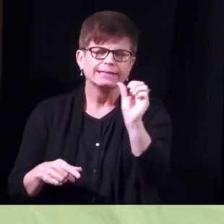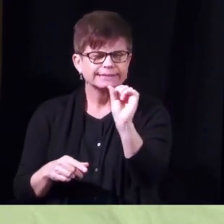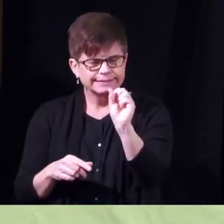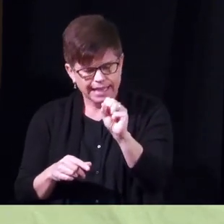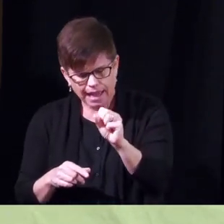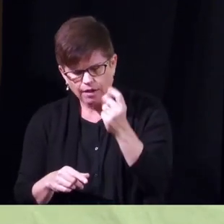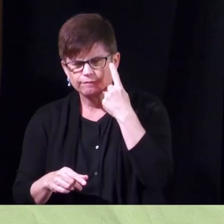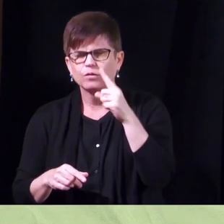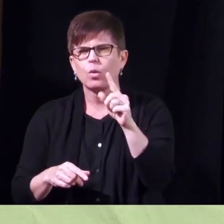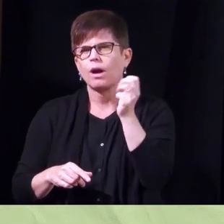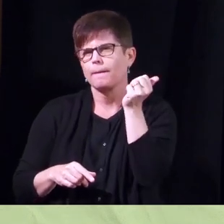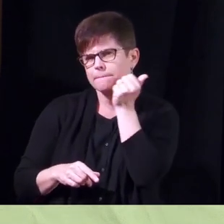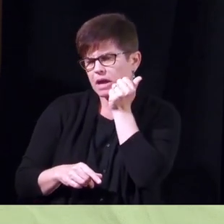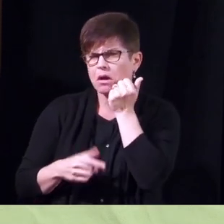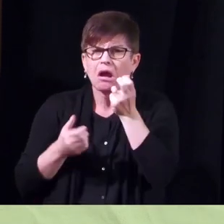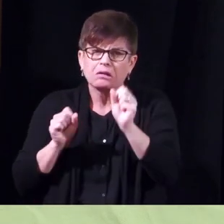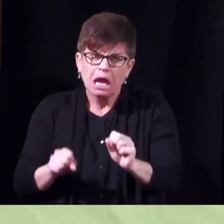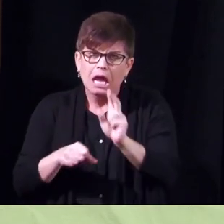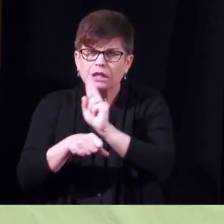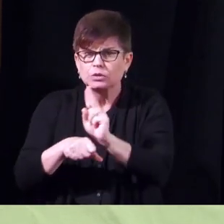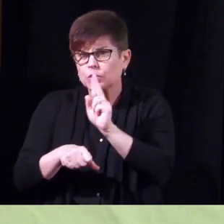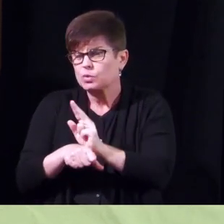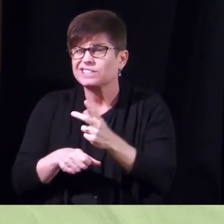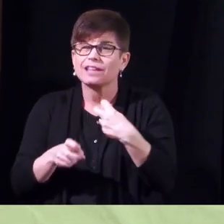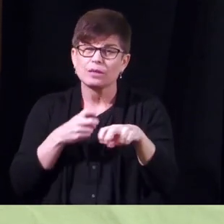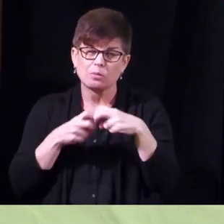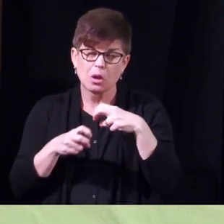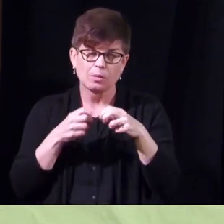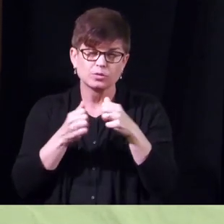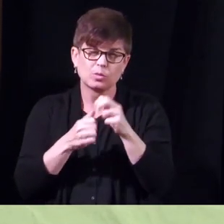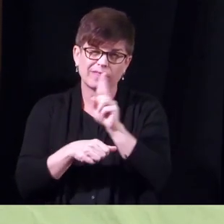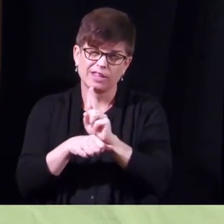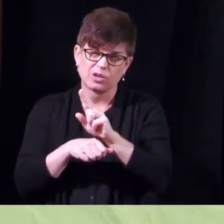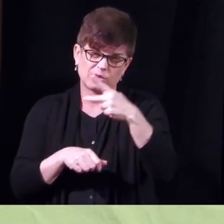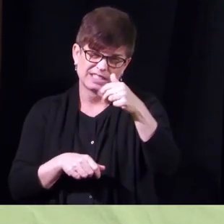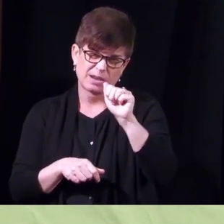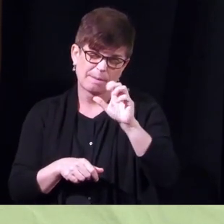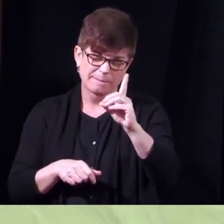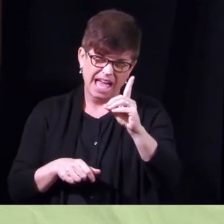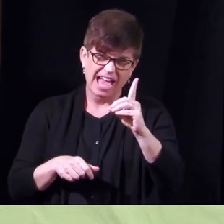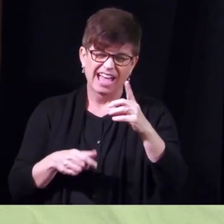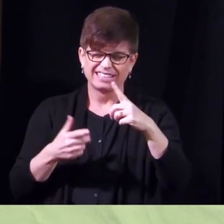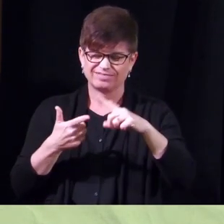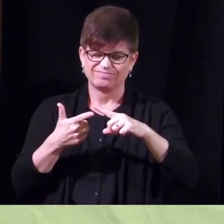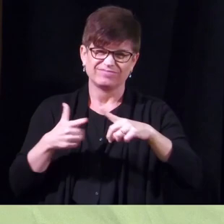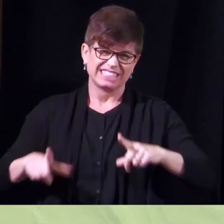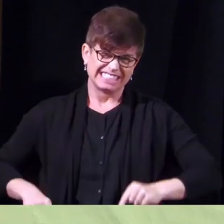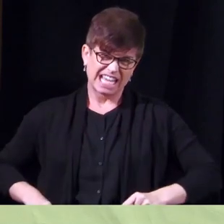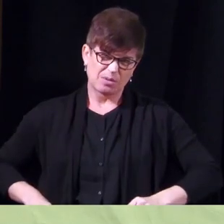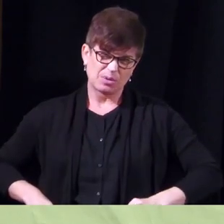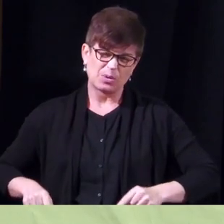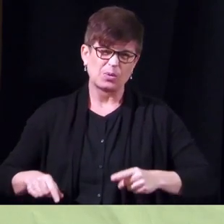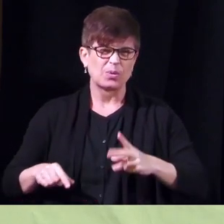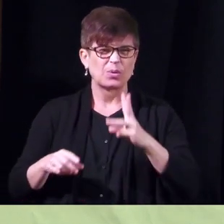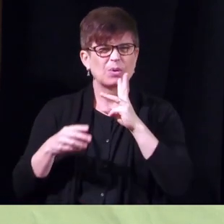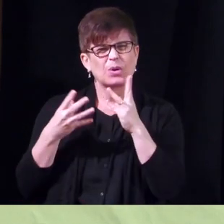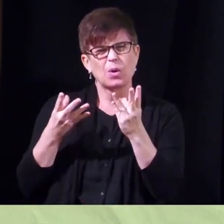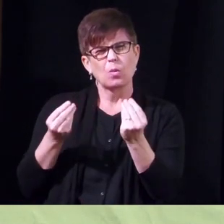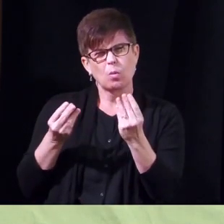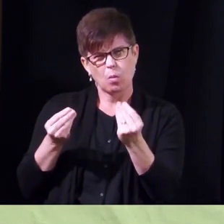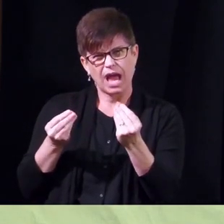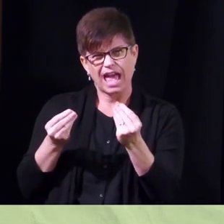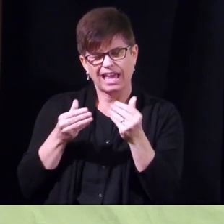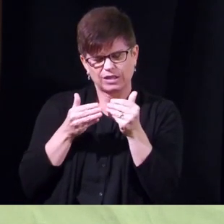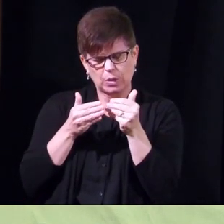pads um the problem with using pads or diapers is that the moisture is held close to the